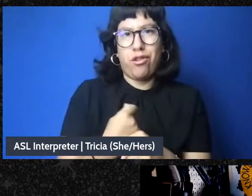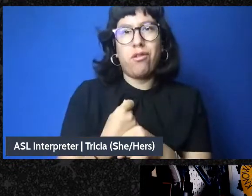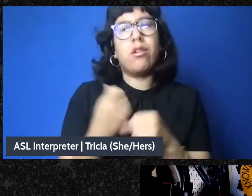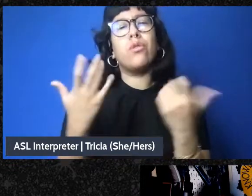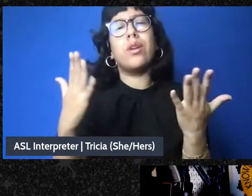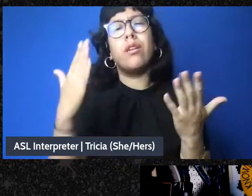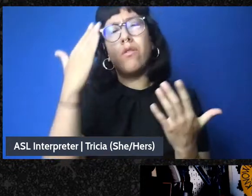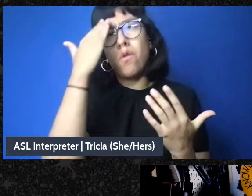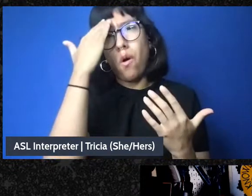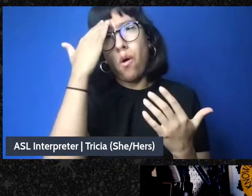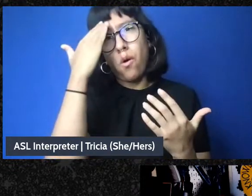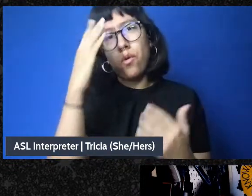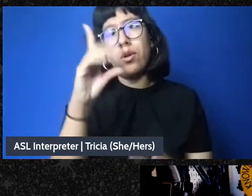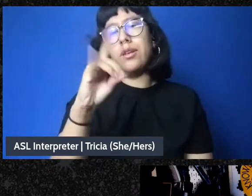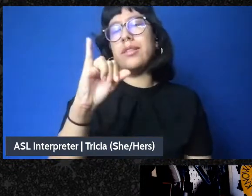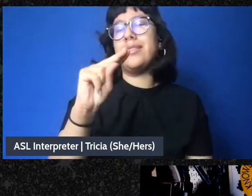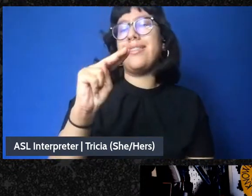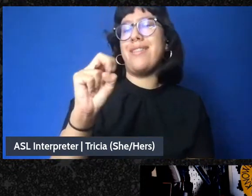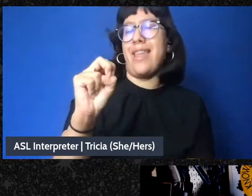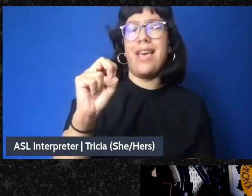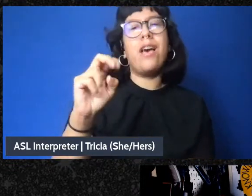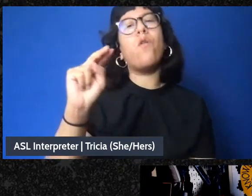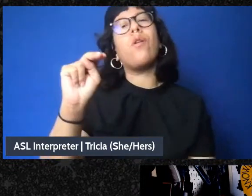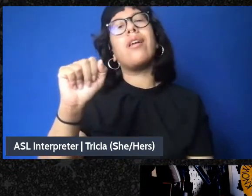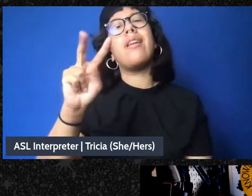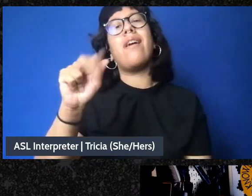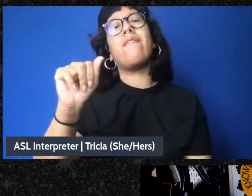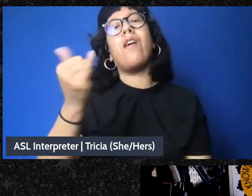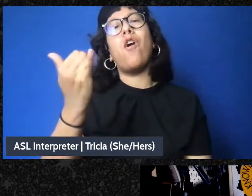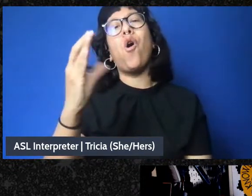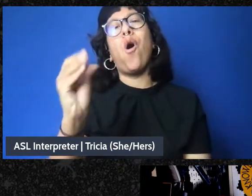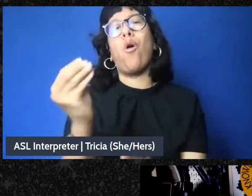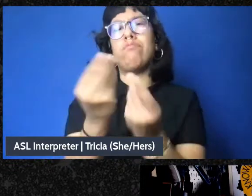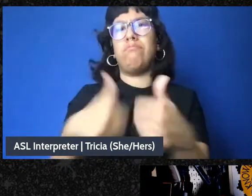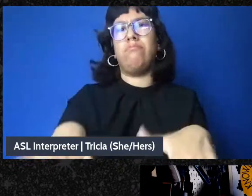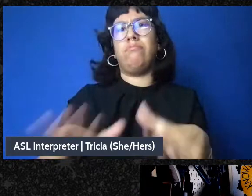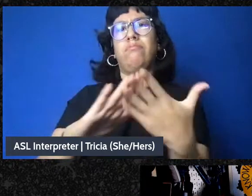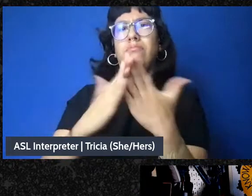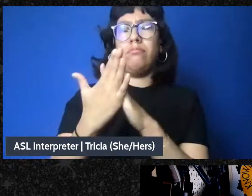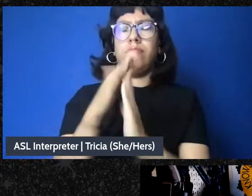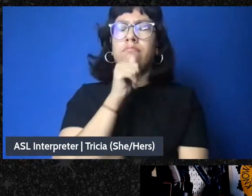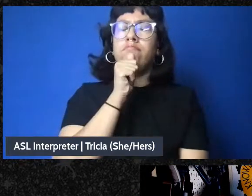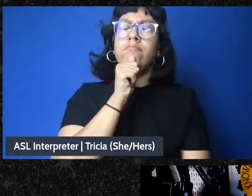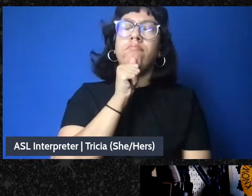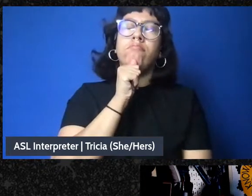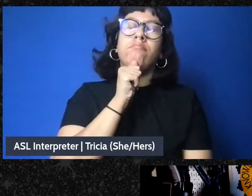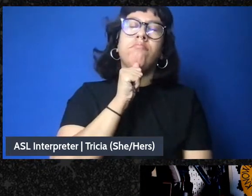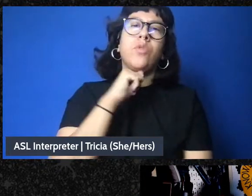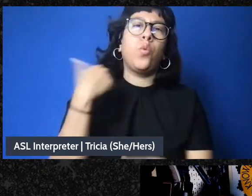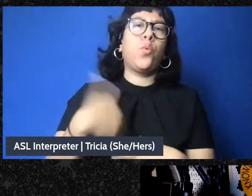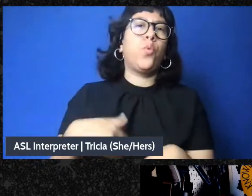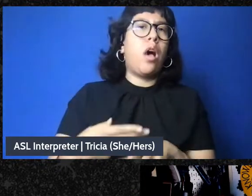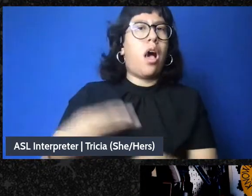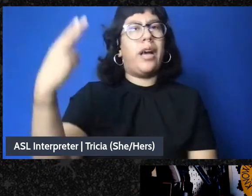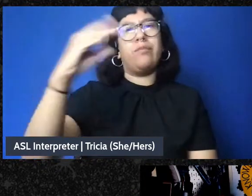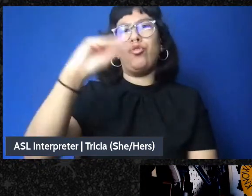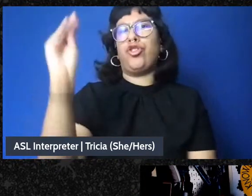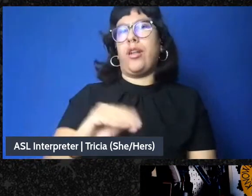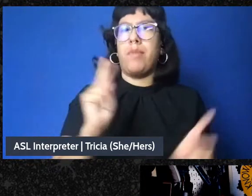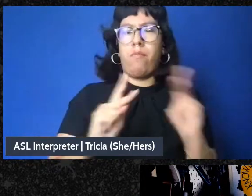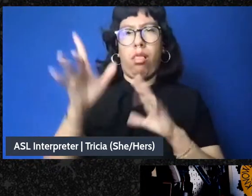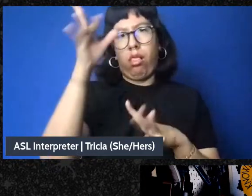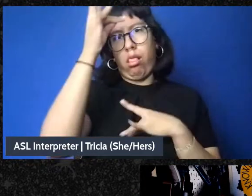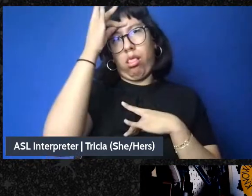aware that Dinepikea or the Navajo Nation has faced and endured the highest rate per capita of COVID-19